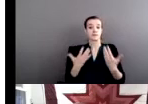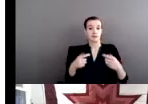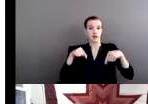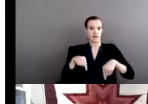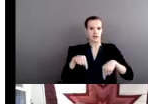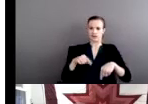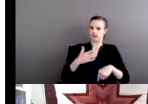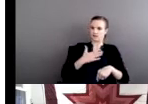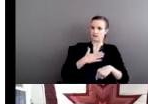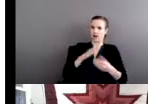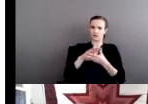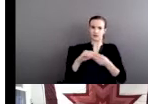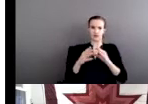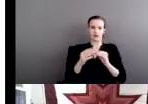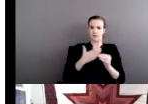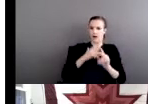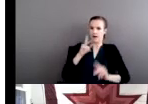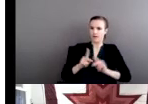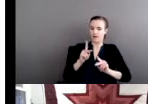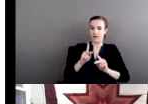journey for the rest of my career.